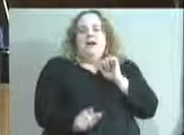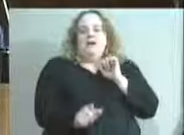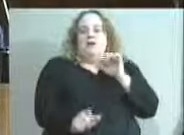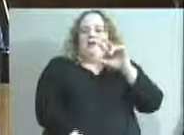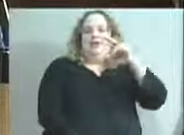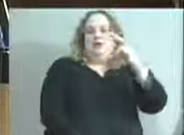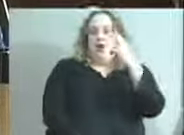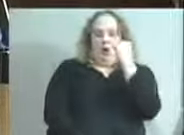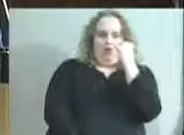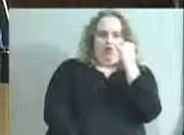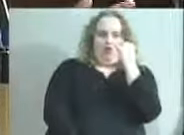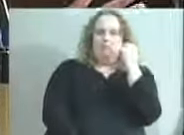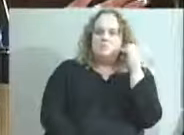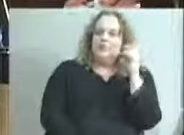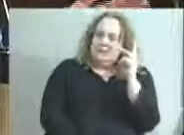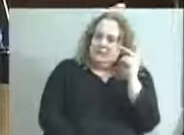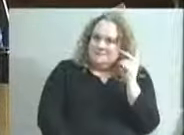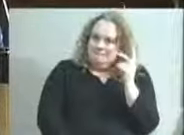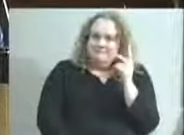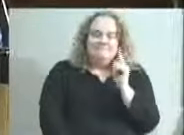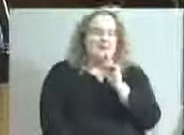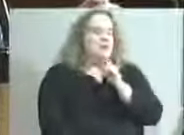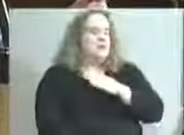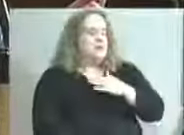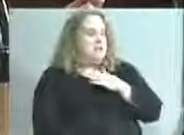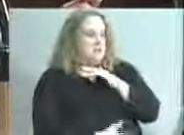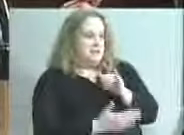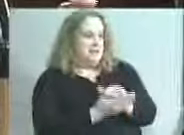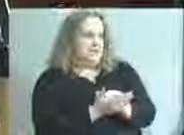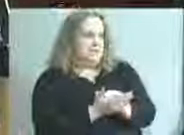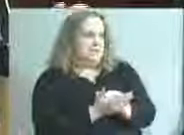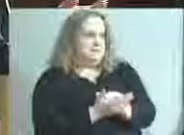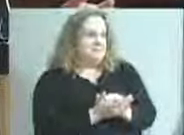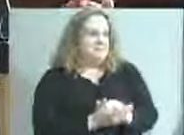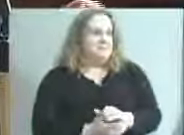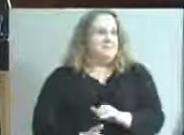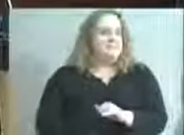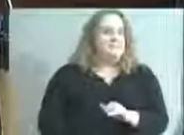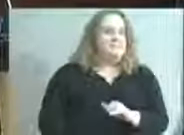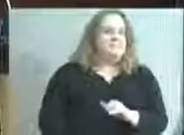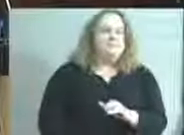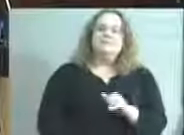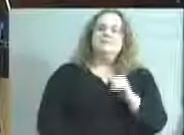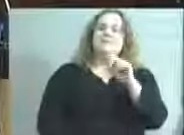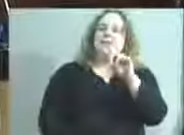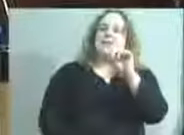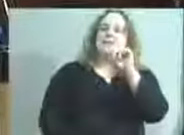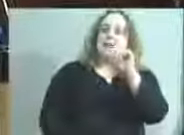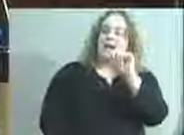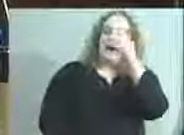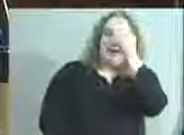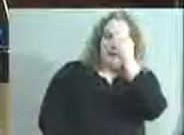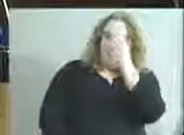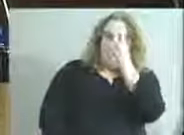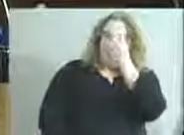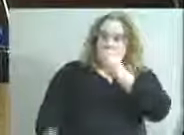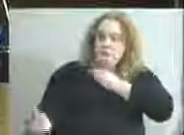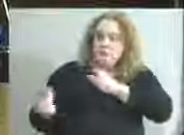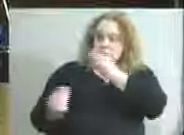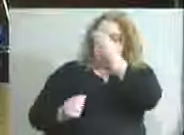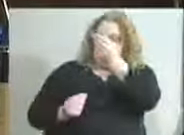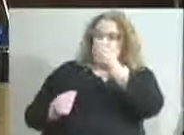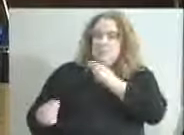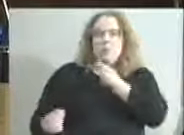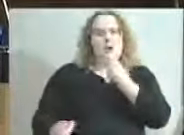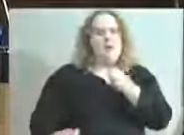The other thing you talked about, and I'm really glad to hear that, is the sense of data exchange, where we are, you know, because we have a